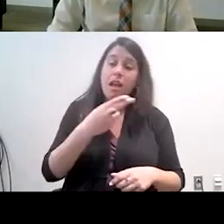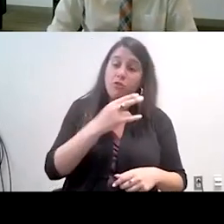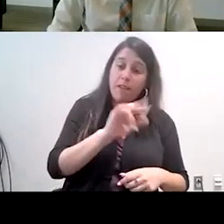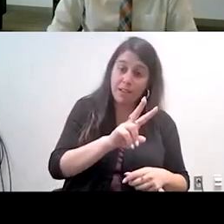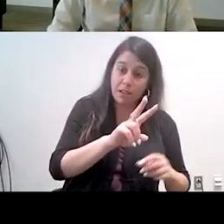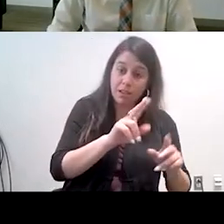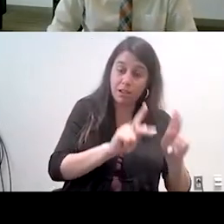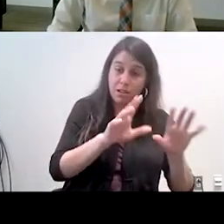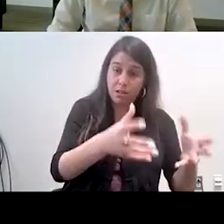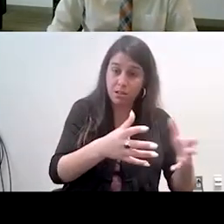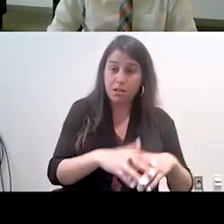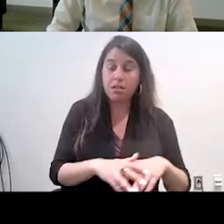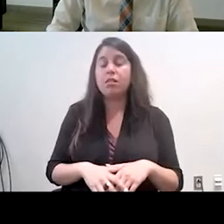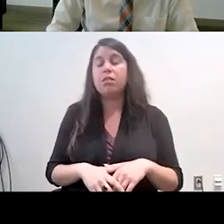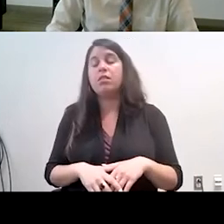sample